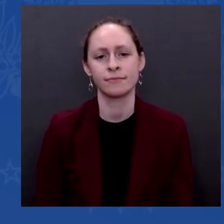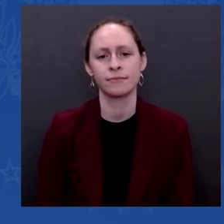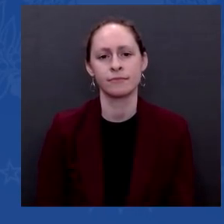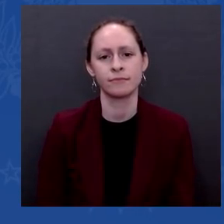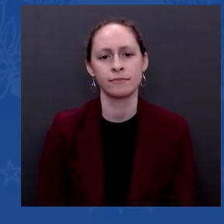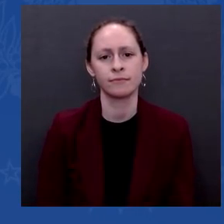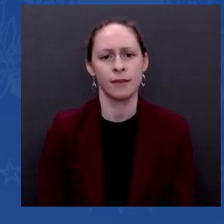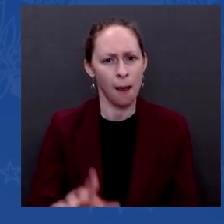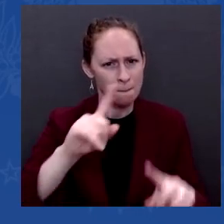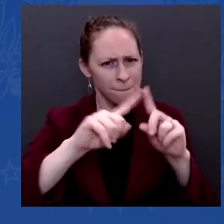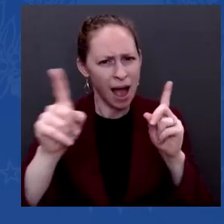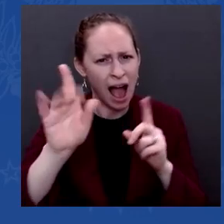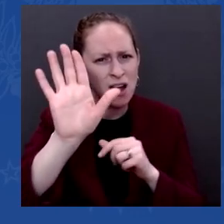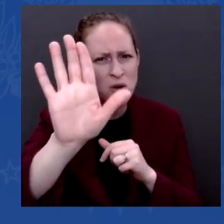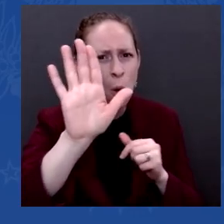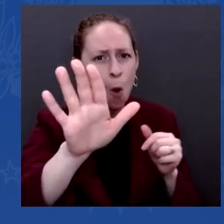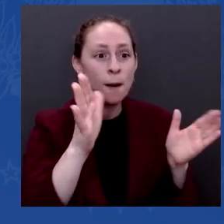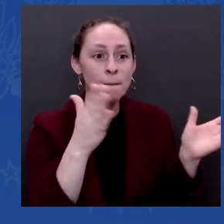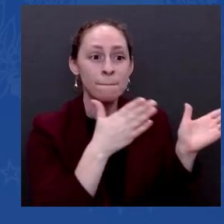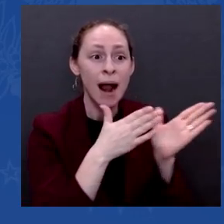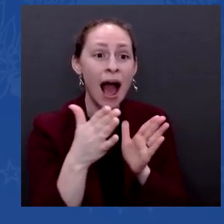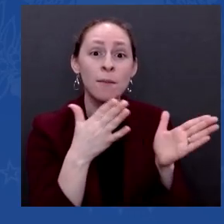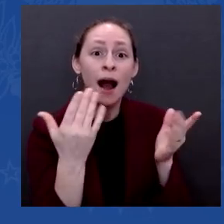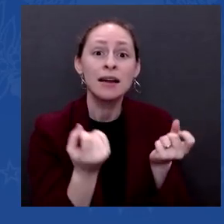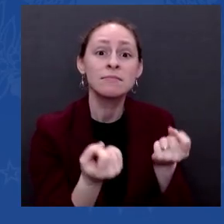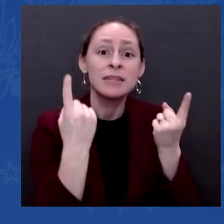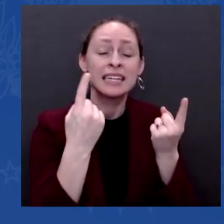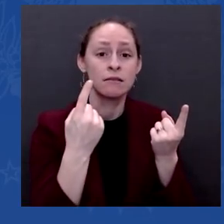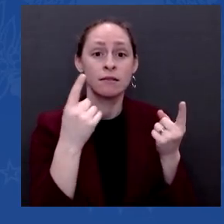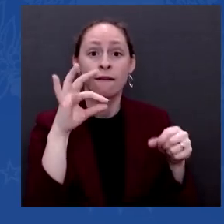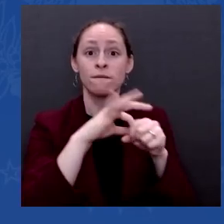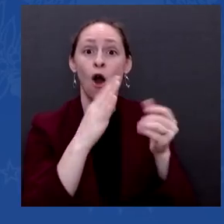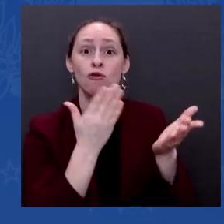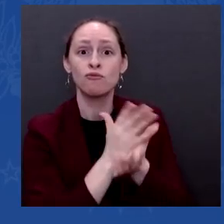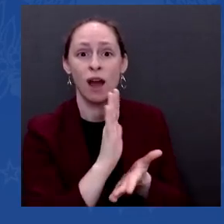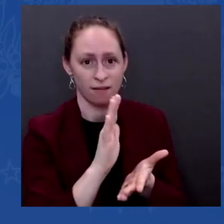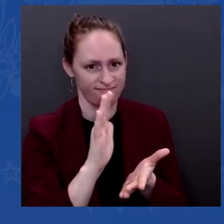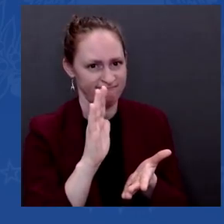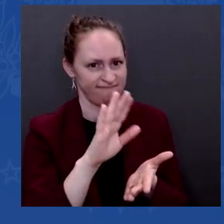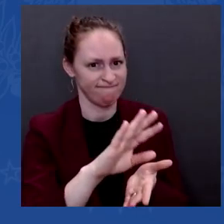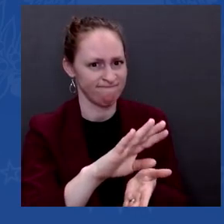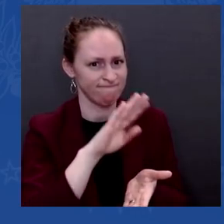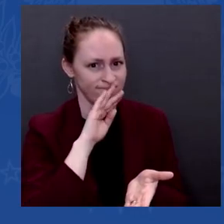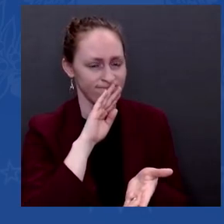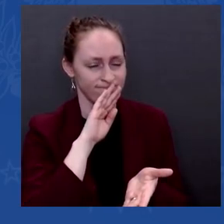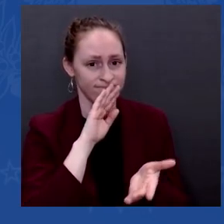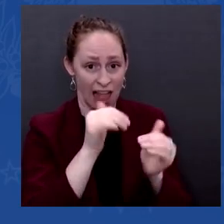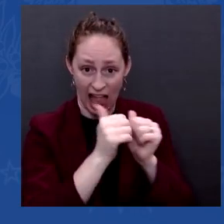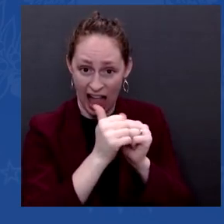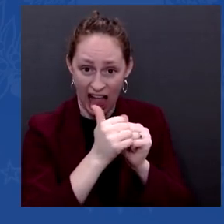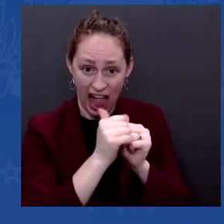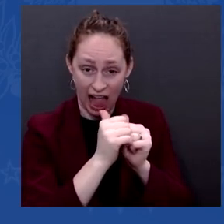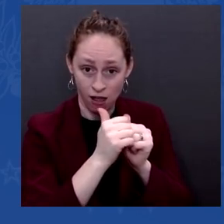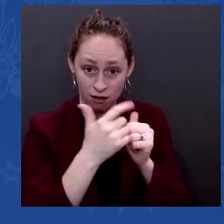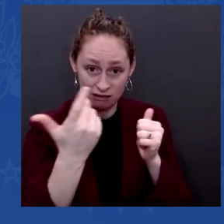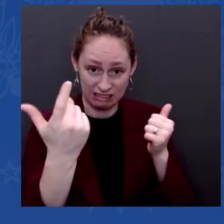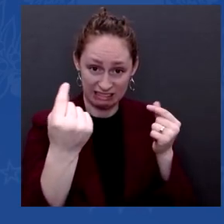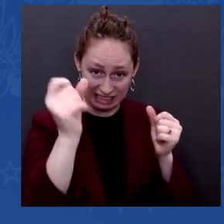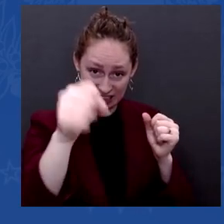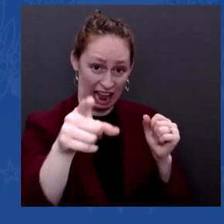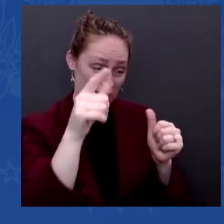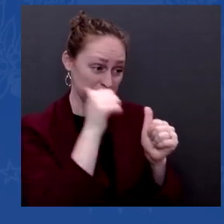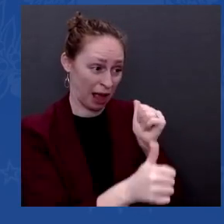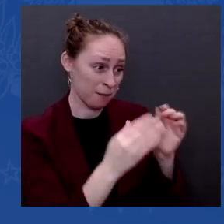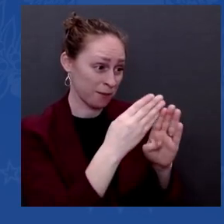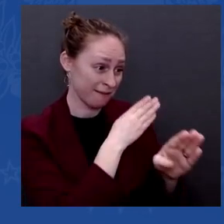are confident you can get signed into law before the midterm elections? — Yes, I'm confident we can get pieces, big